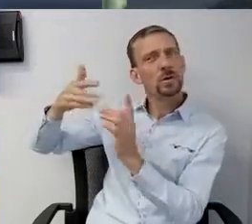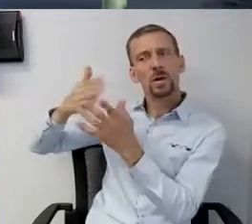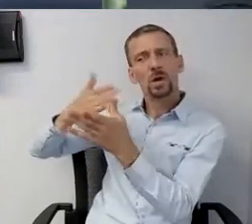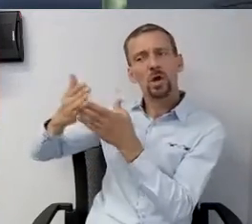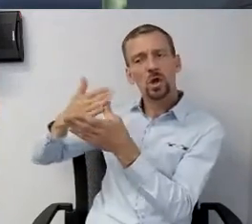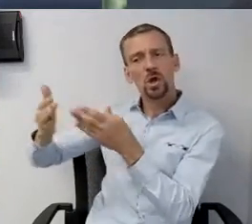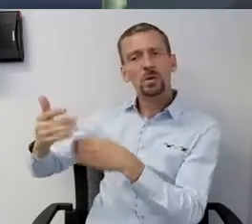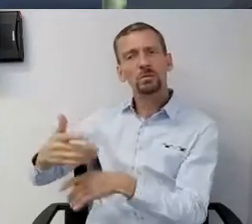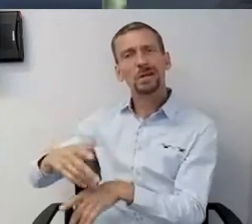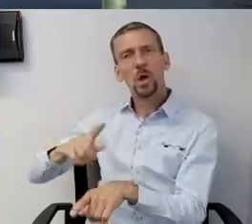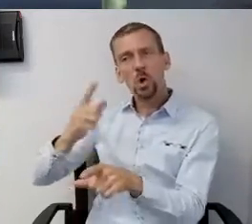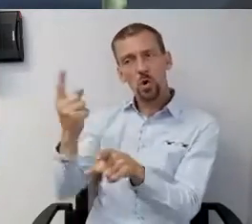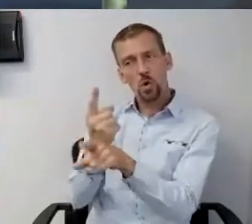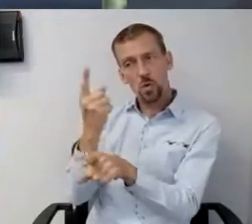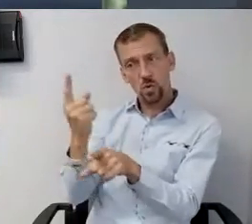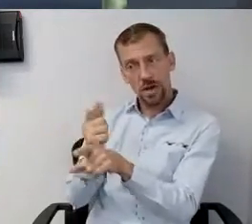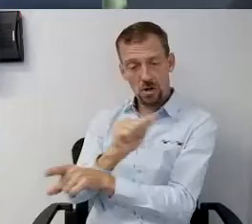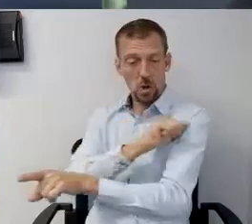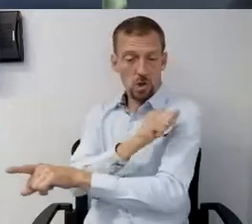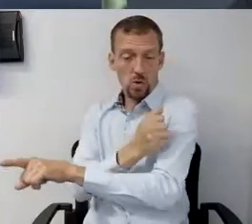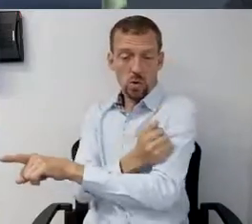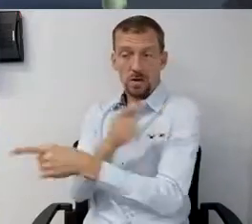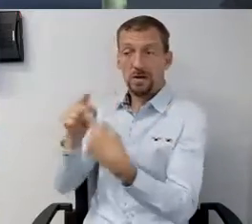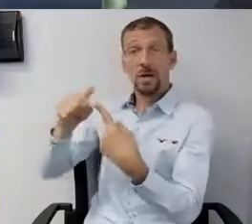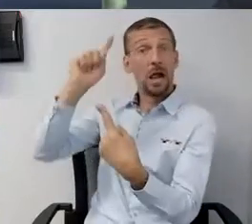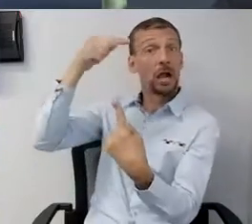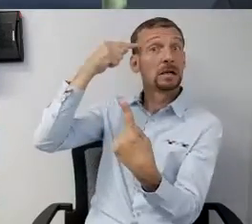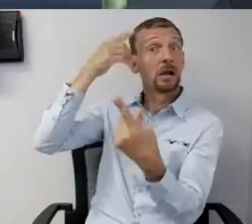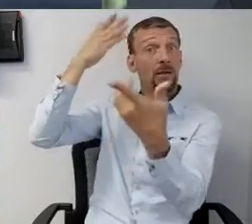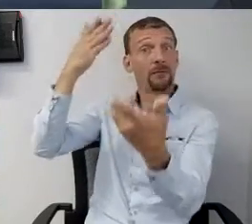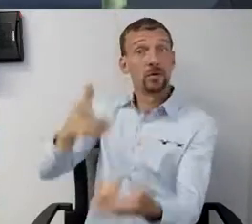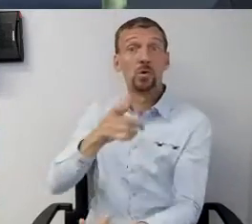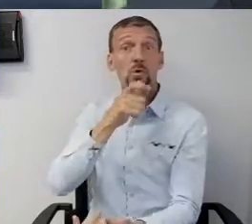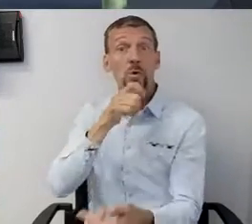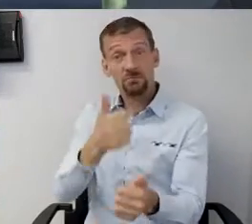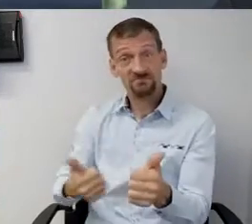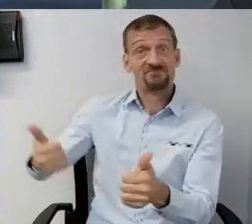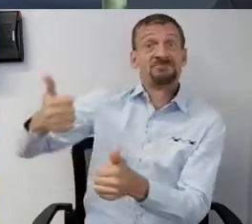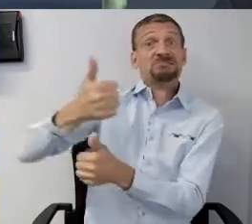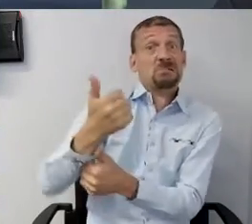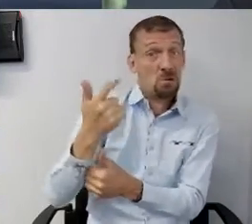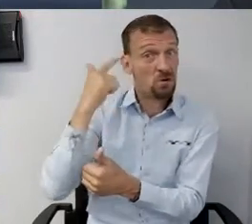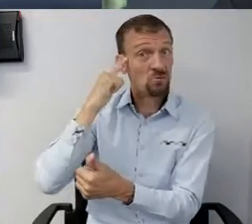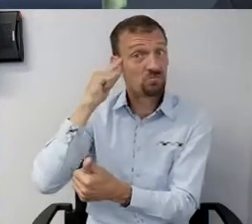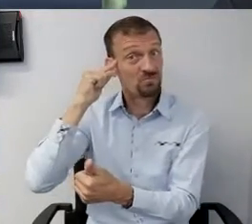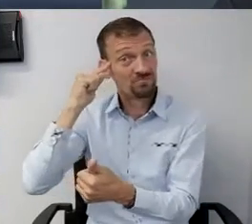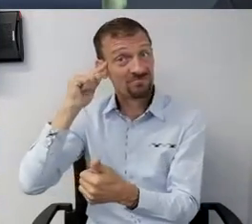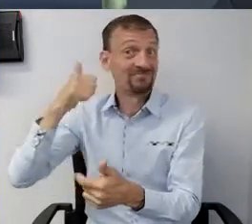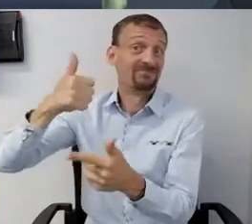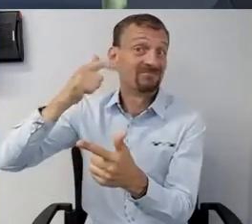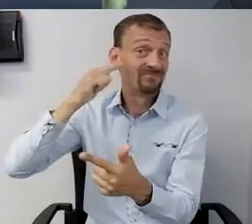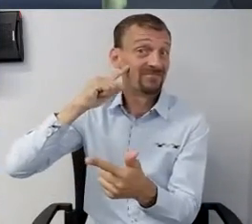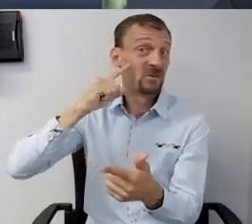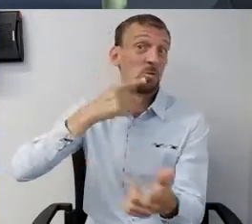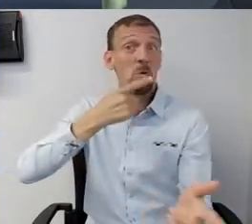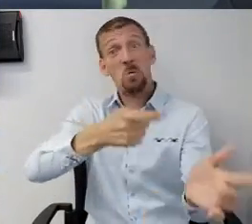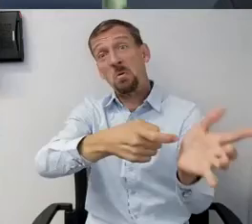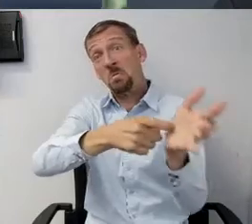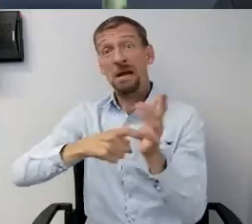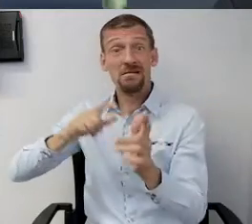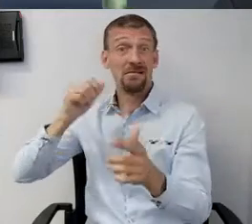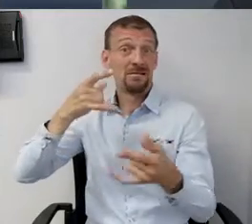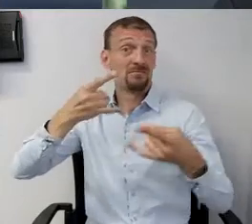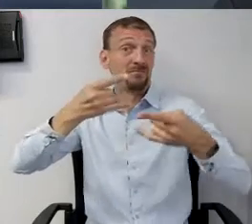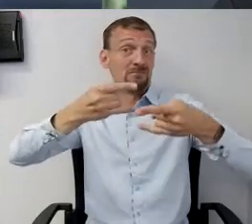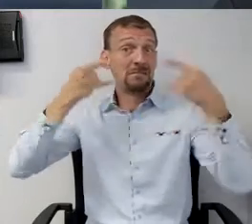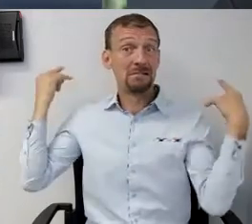different regulatory authorities. Our governor, who has ultimate authority, guess, ordered masking in public, and